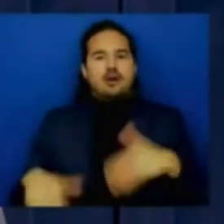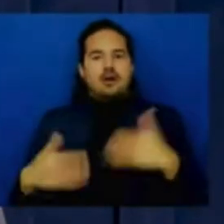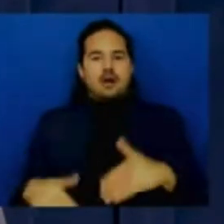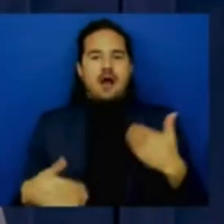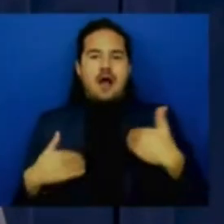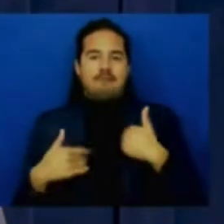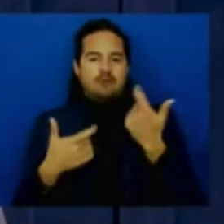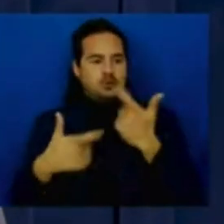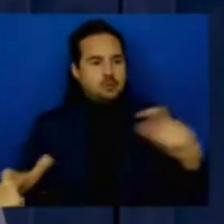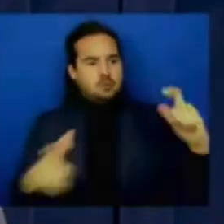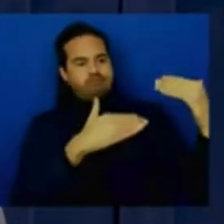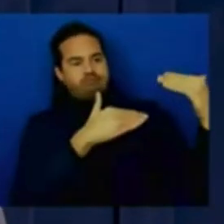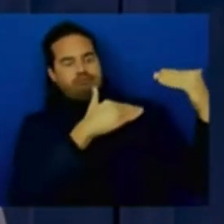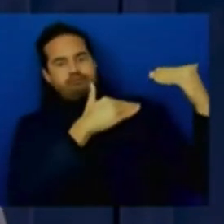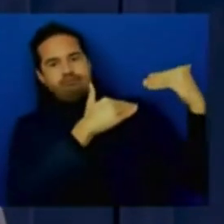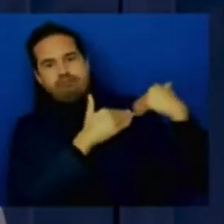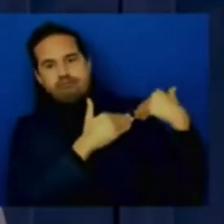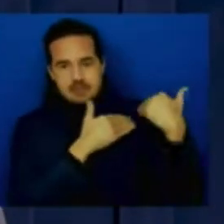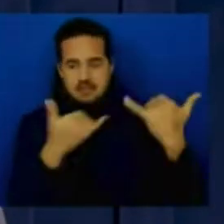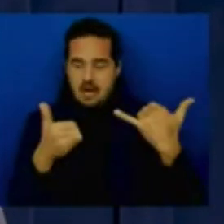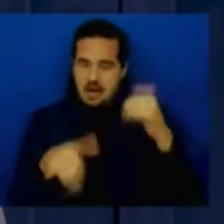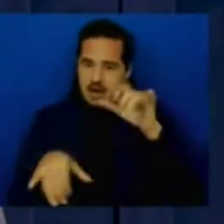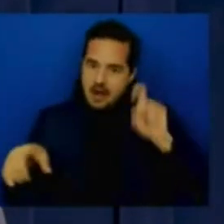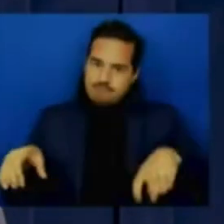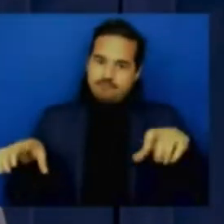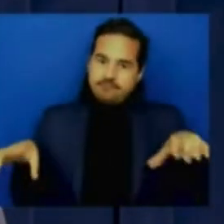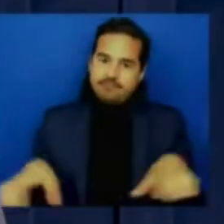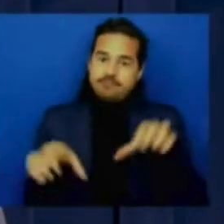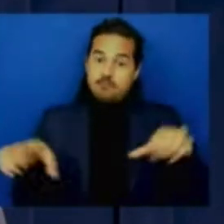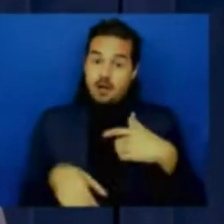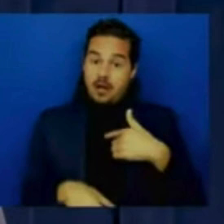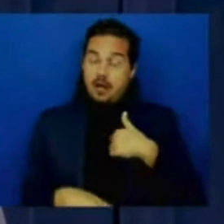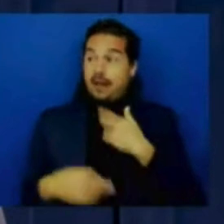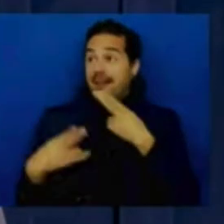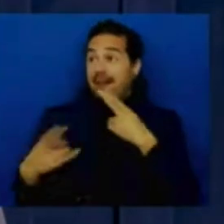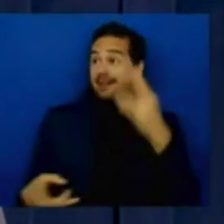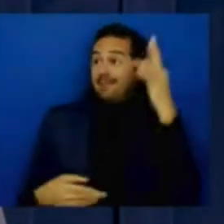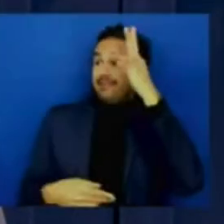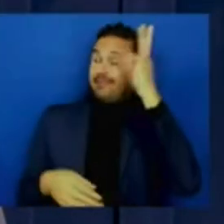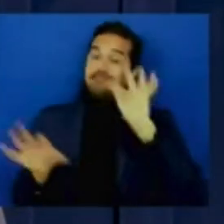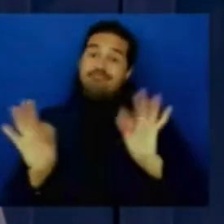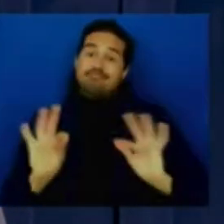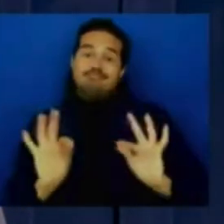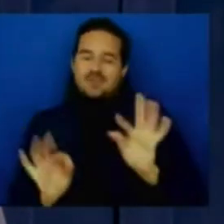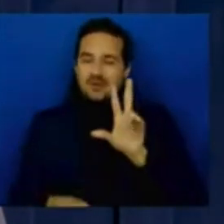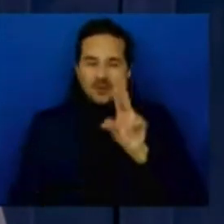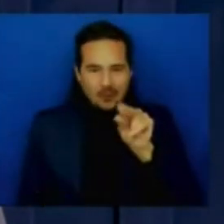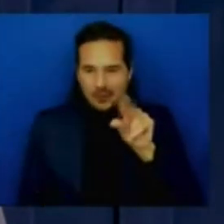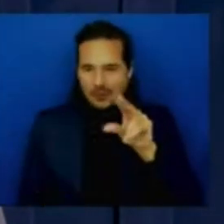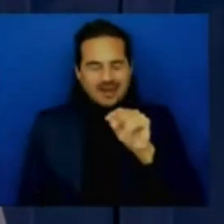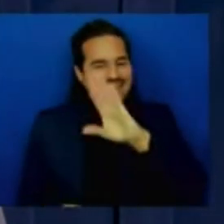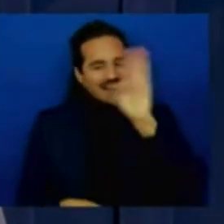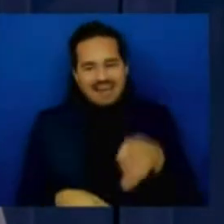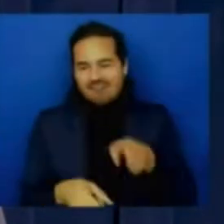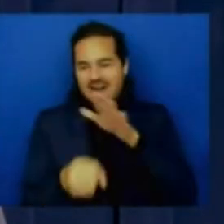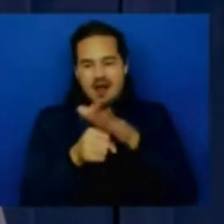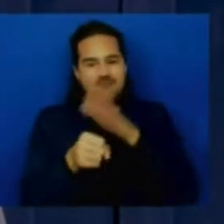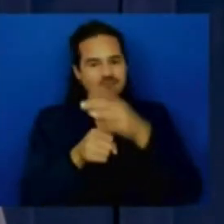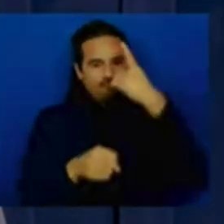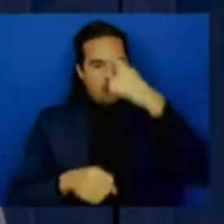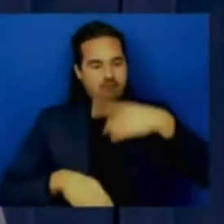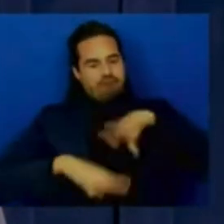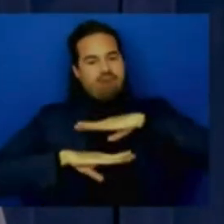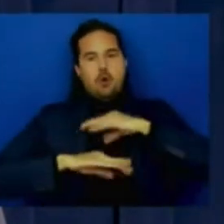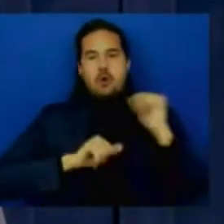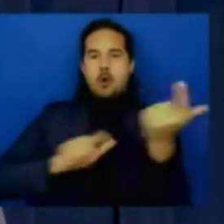ever is we recognize we have to do more and we have to continue to support those most vulnerable